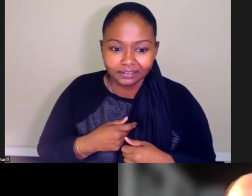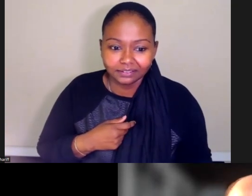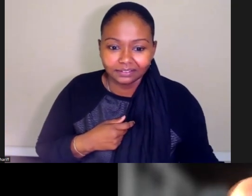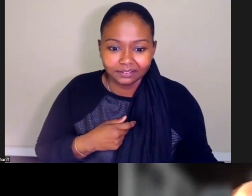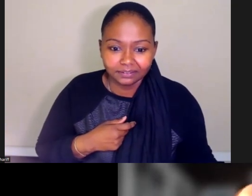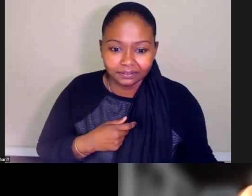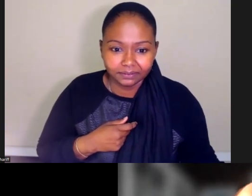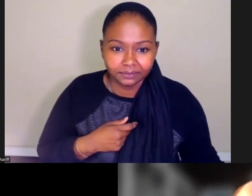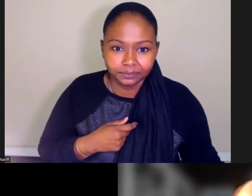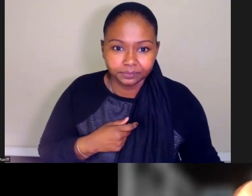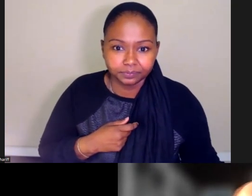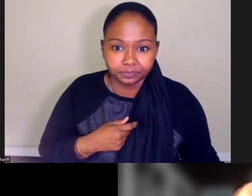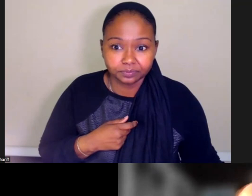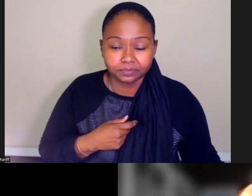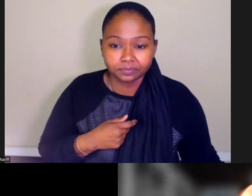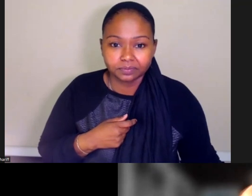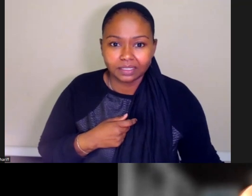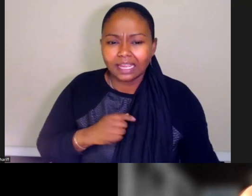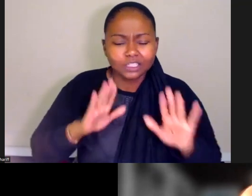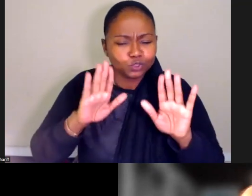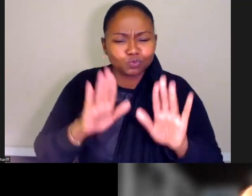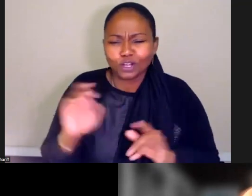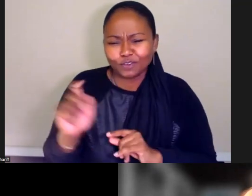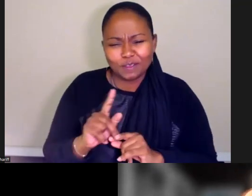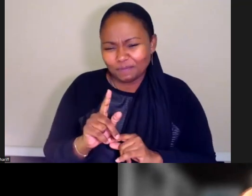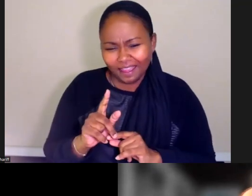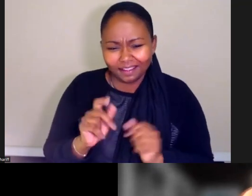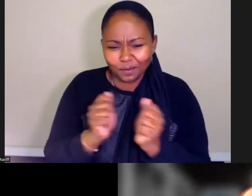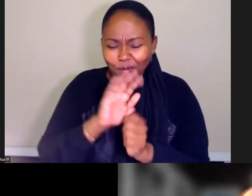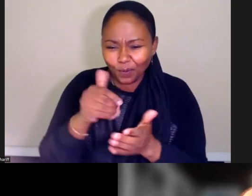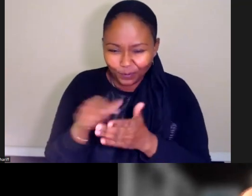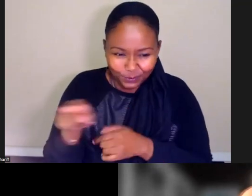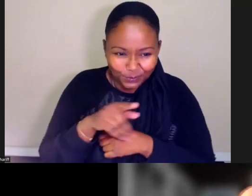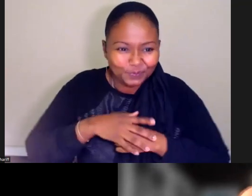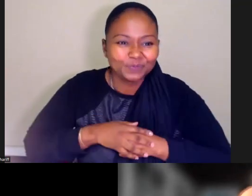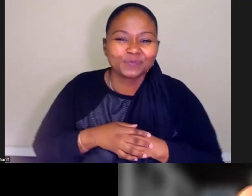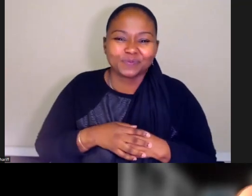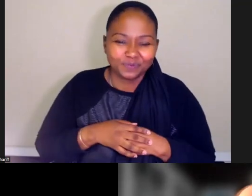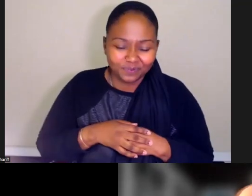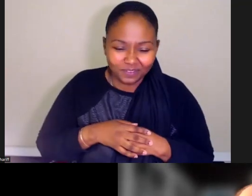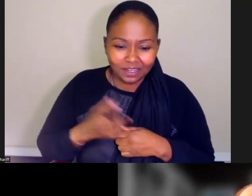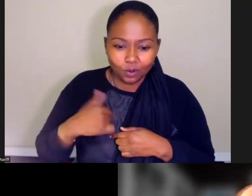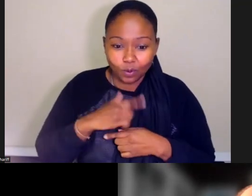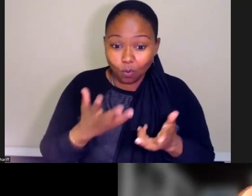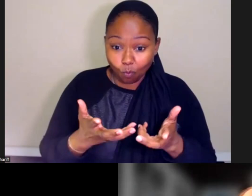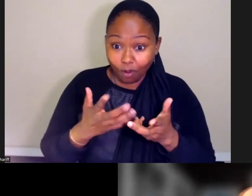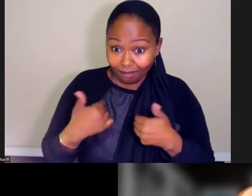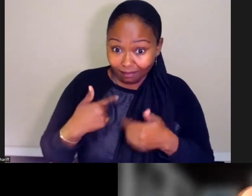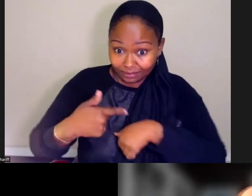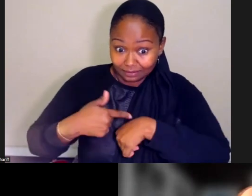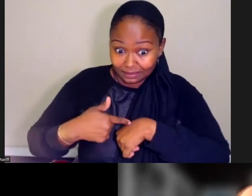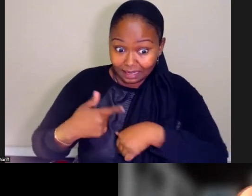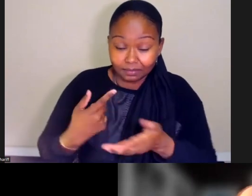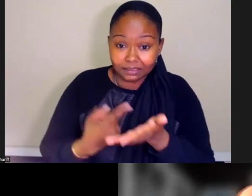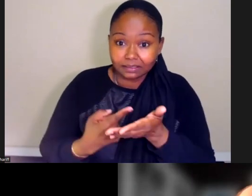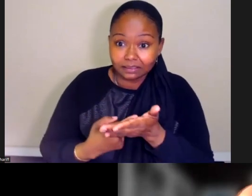wonderful to be back and to be with all of you. And so we were wanting to take some time to talk about priorities